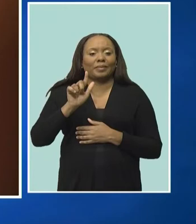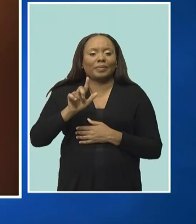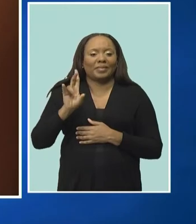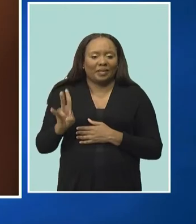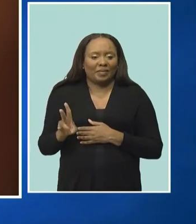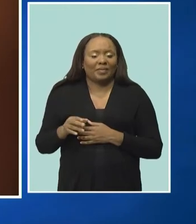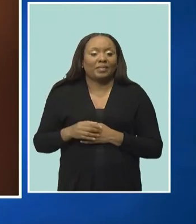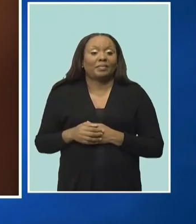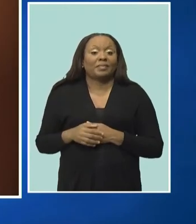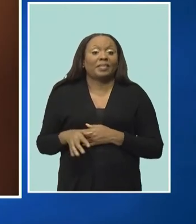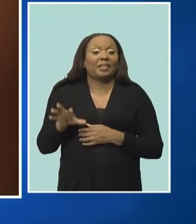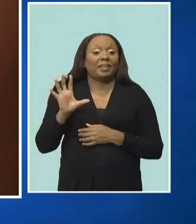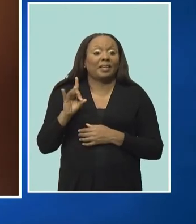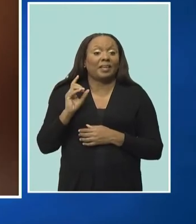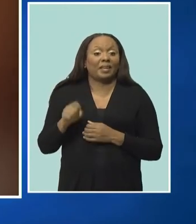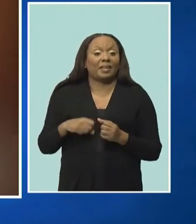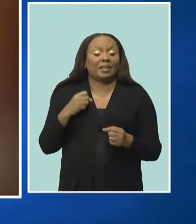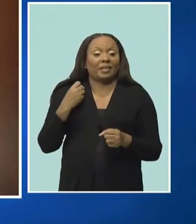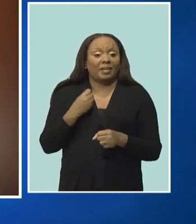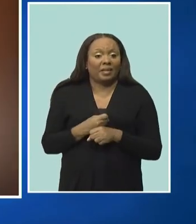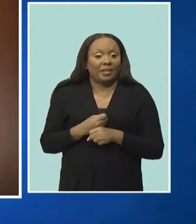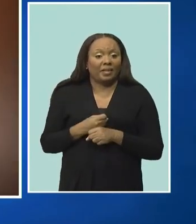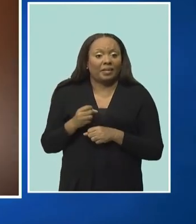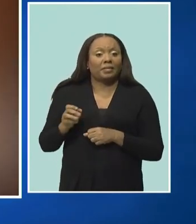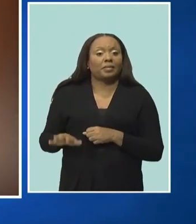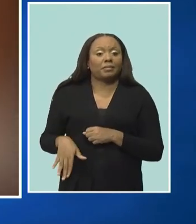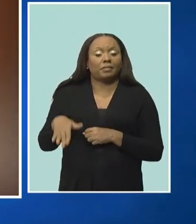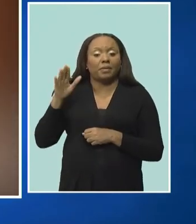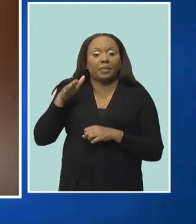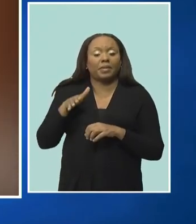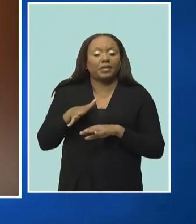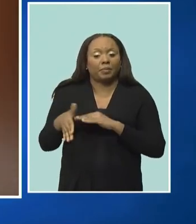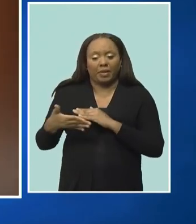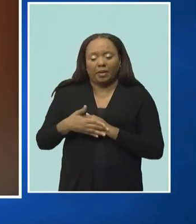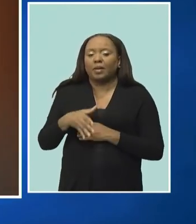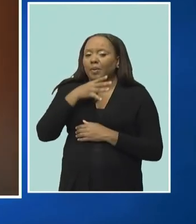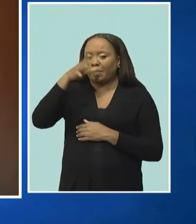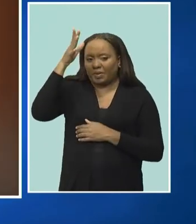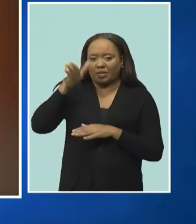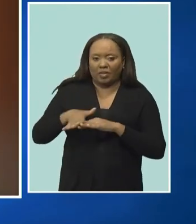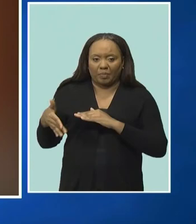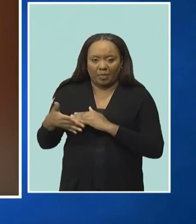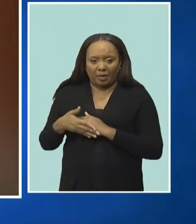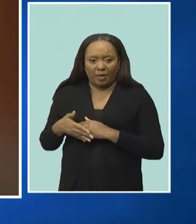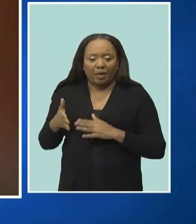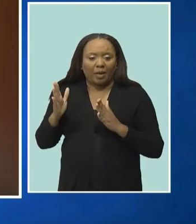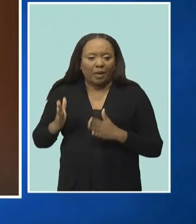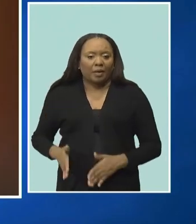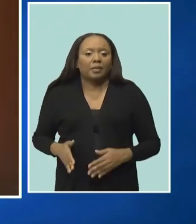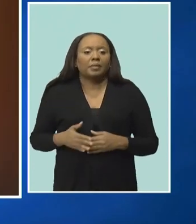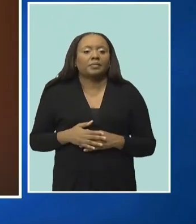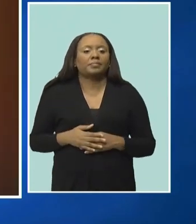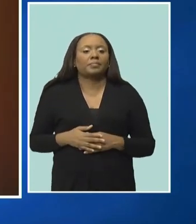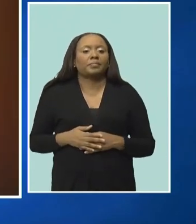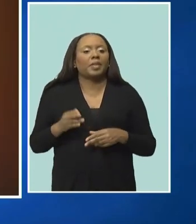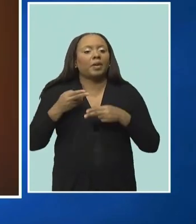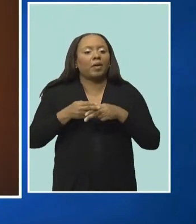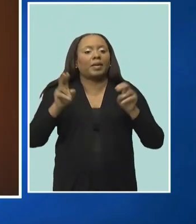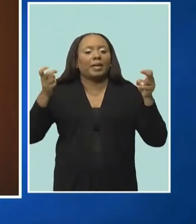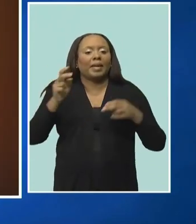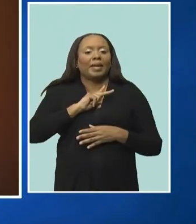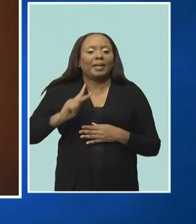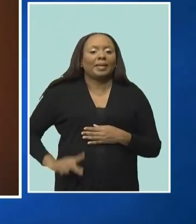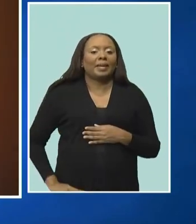years of his childhood in his parents' native Jamaica. He was dubbed the King of Calypso after the groundbreaking success of his